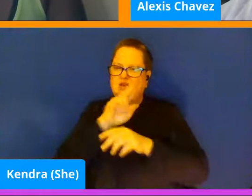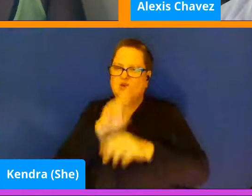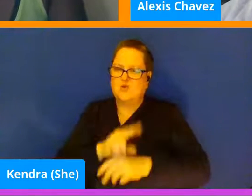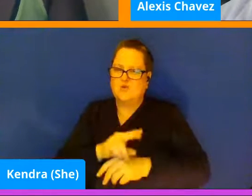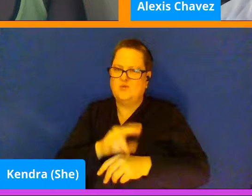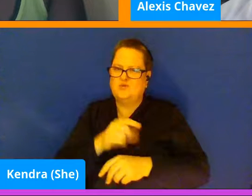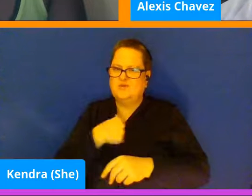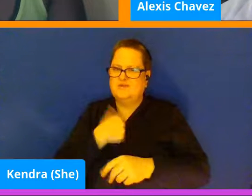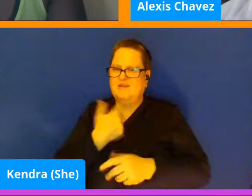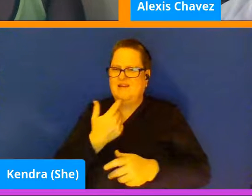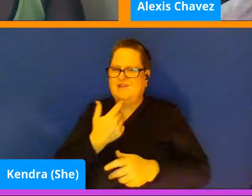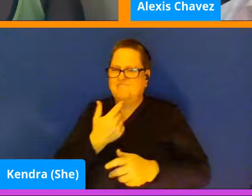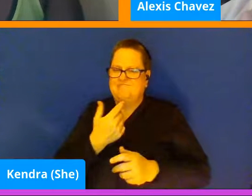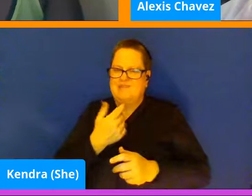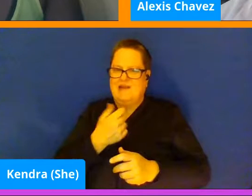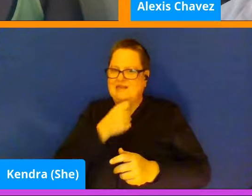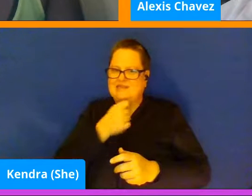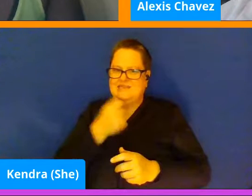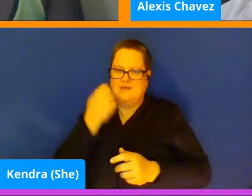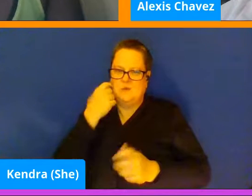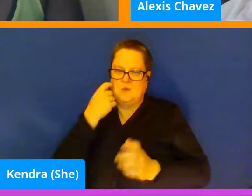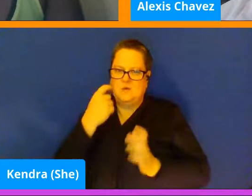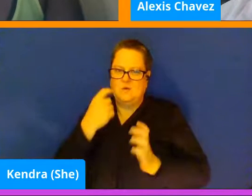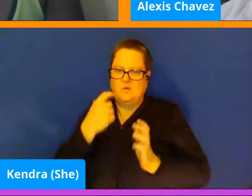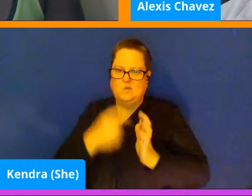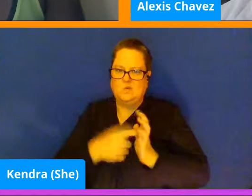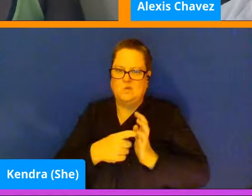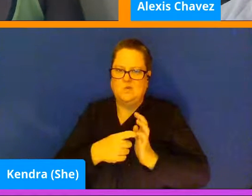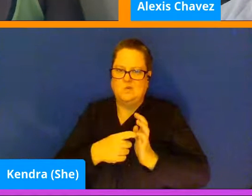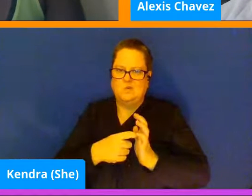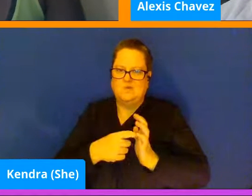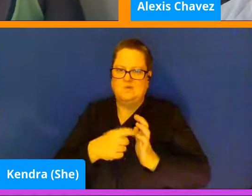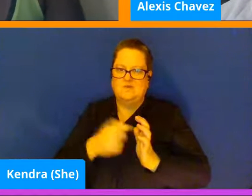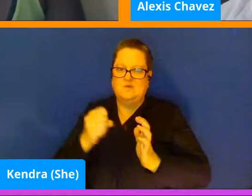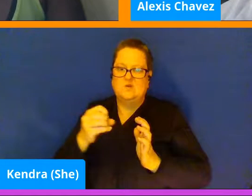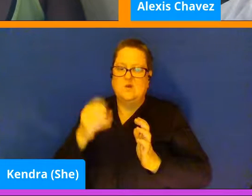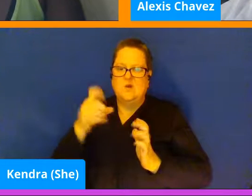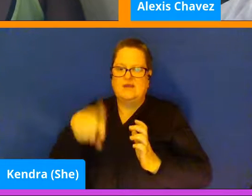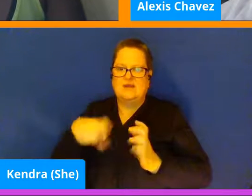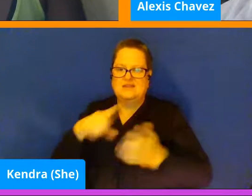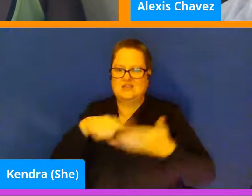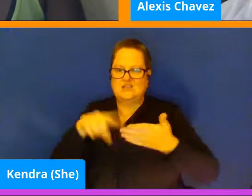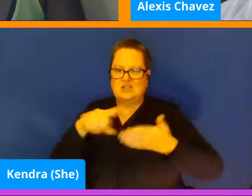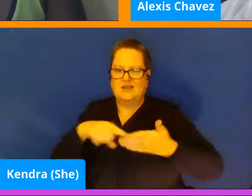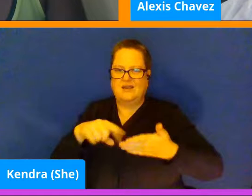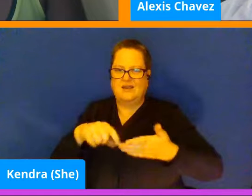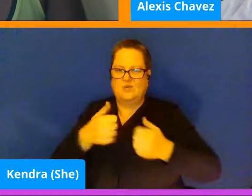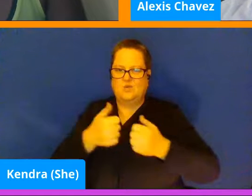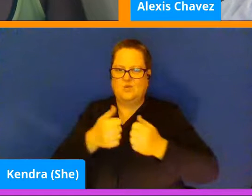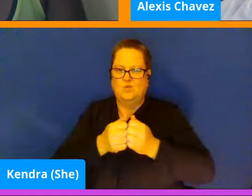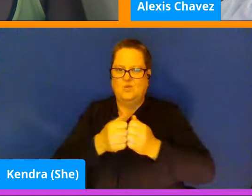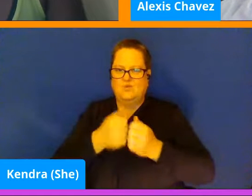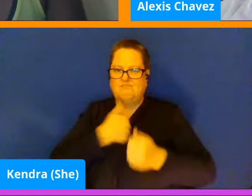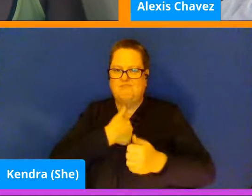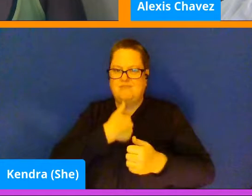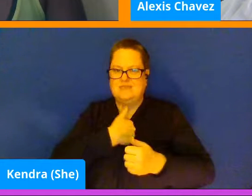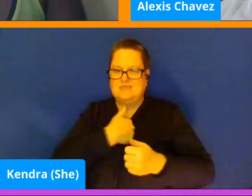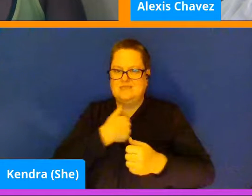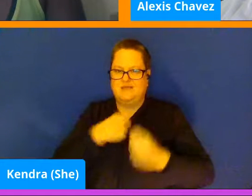it. You know, I need to check in with myself and see what kinds of things I can do. Yeah. Like,